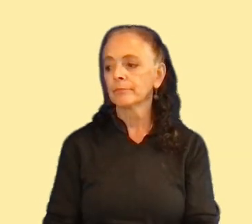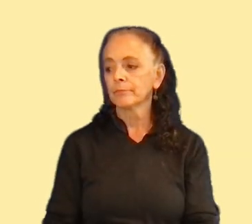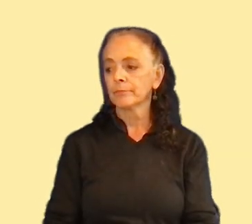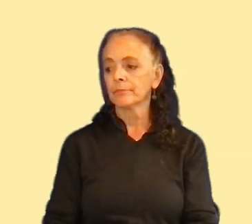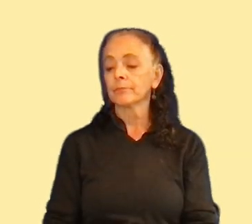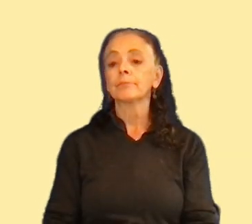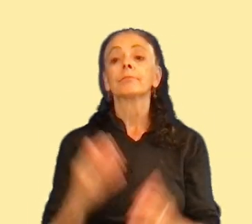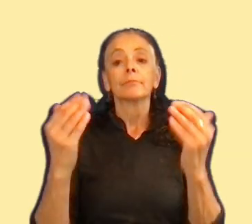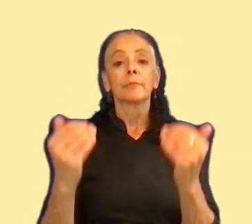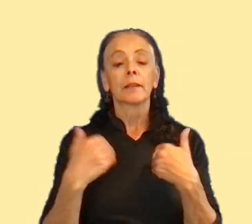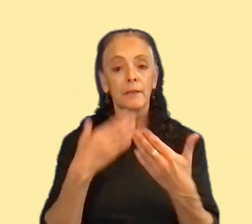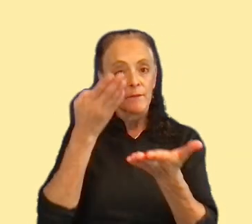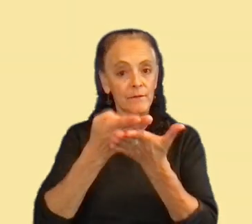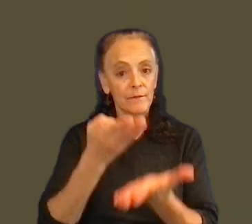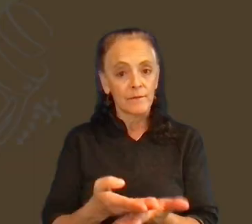Then we had the validation.